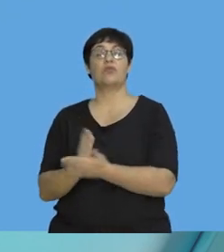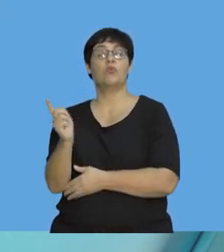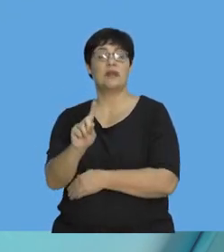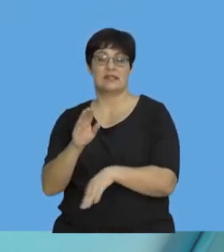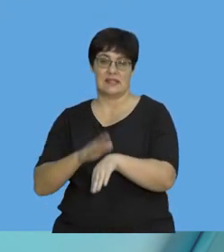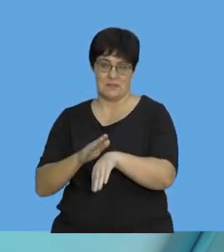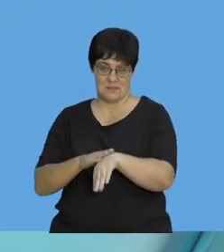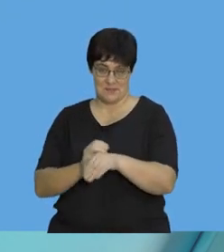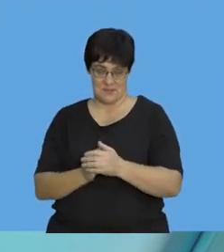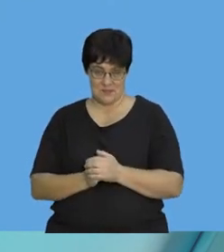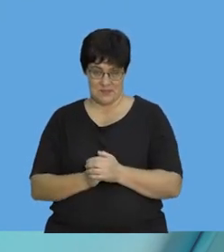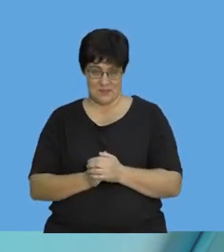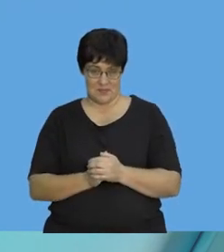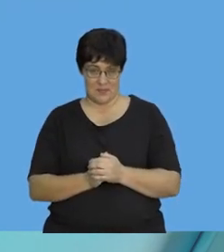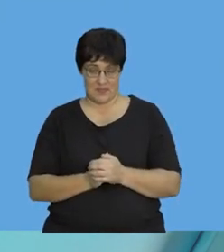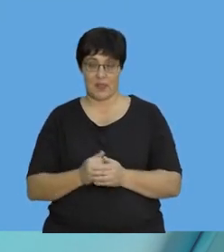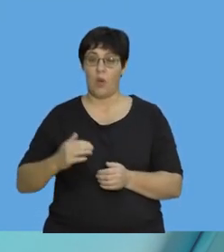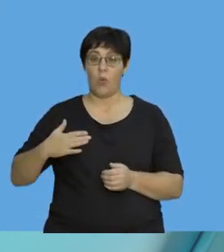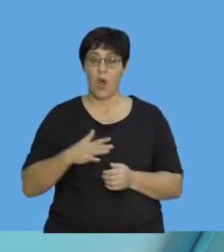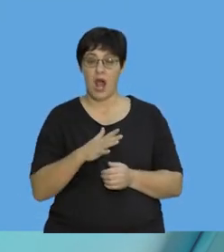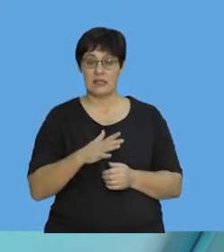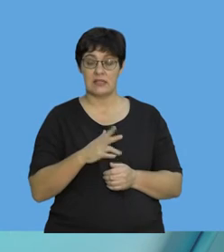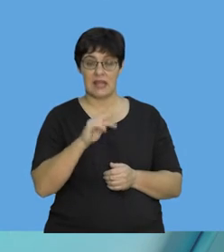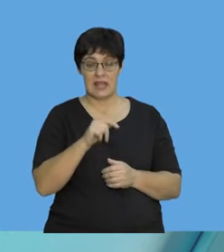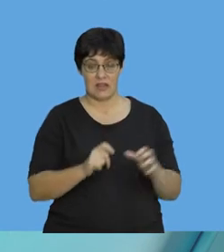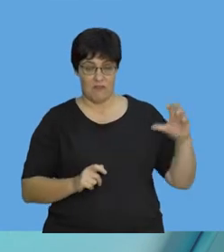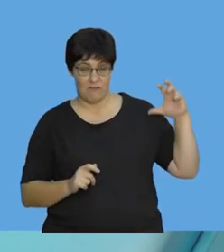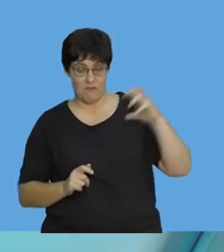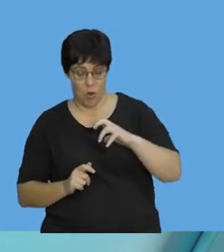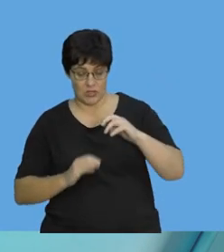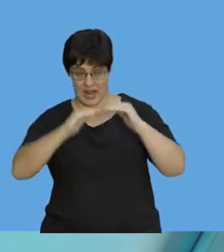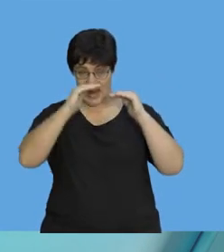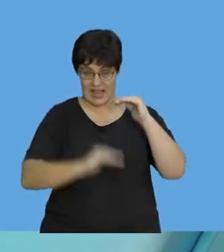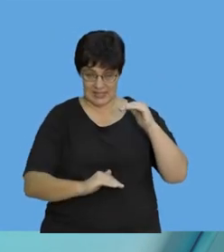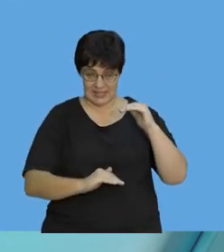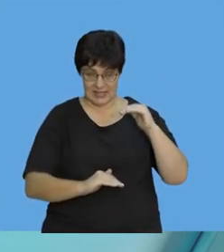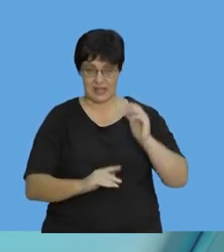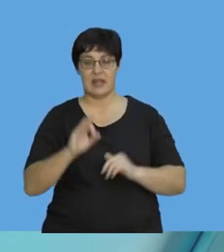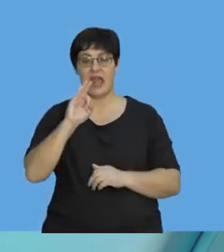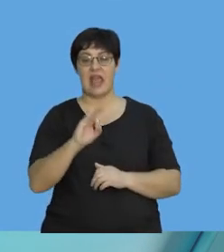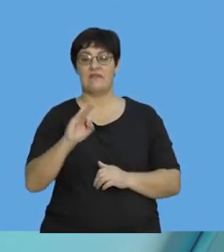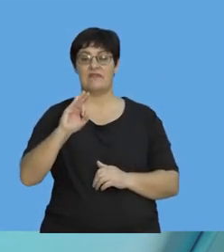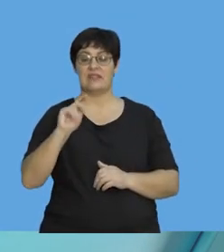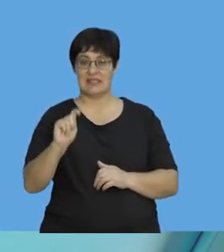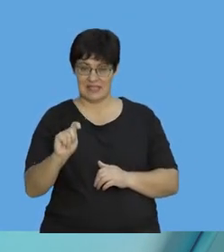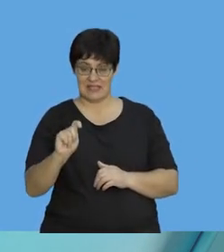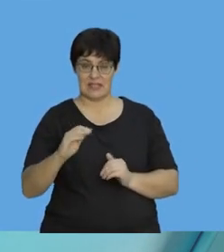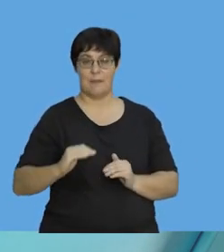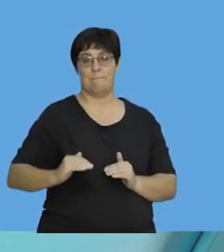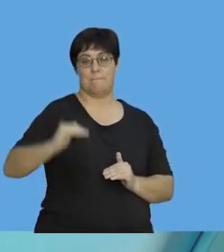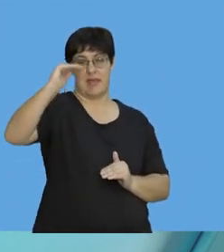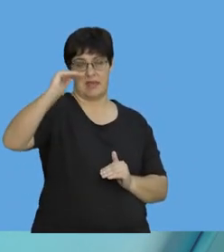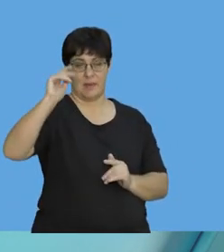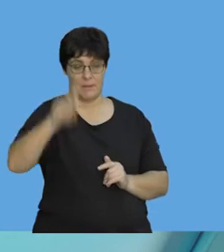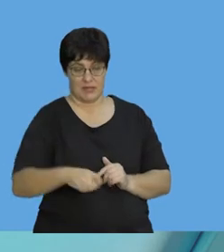by time. And when we want to make the net force smaller, we have to make F T